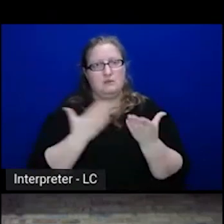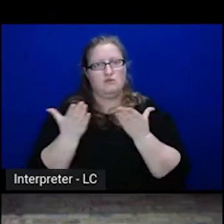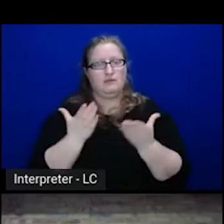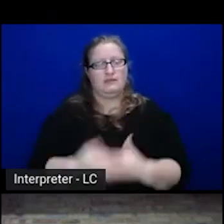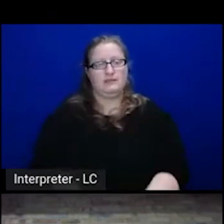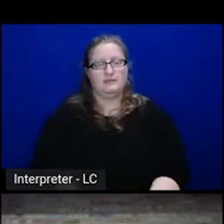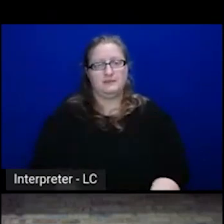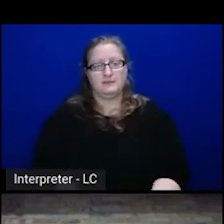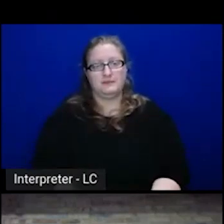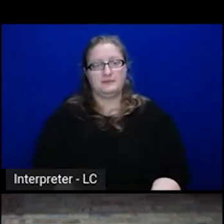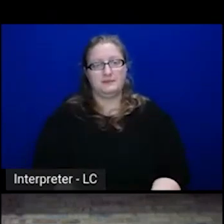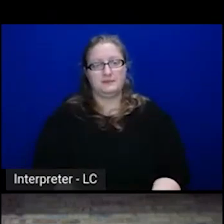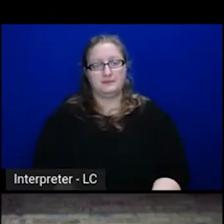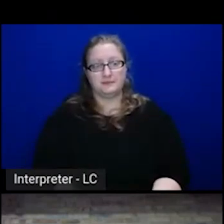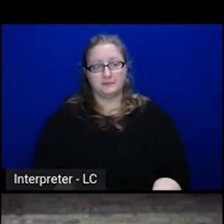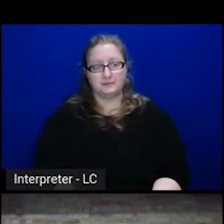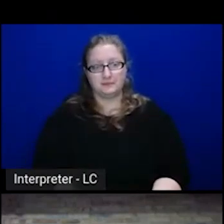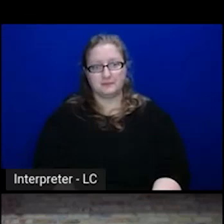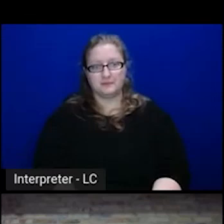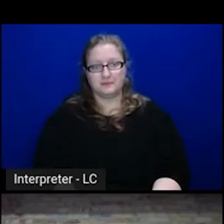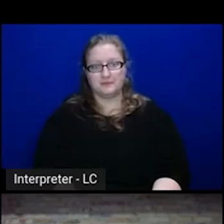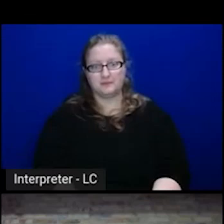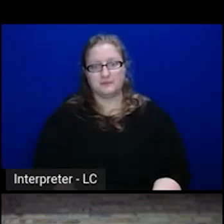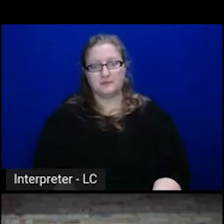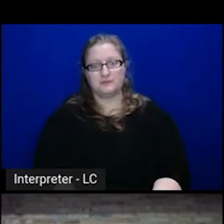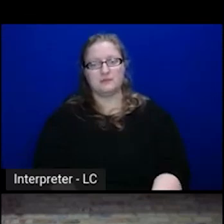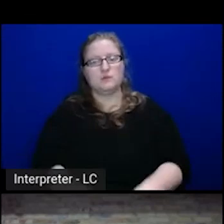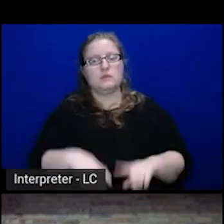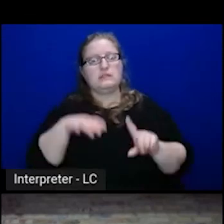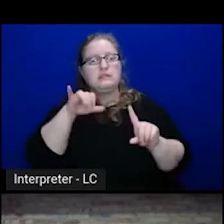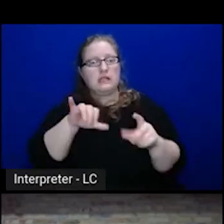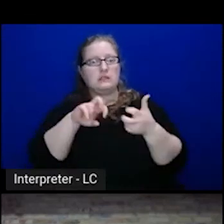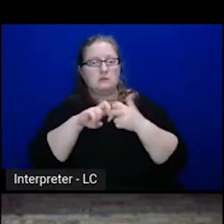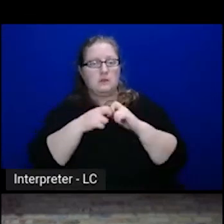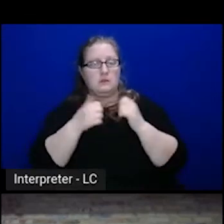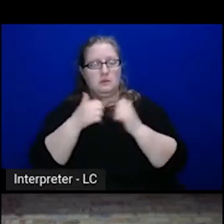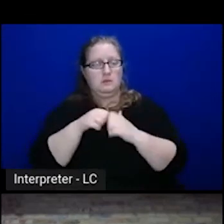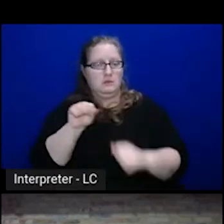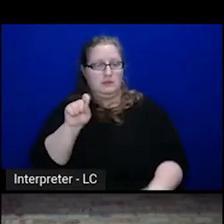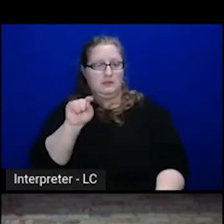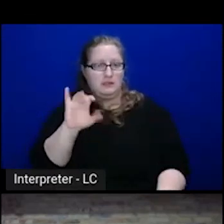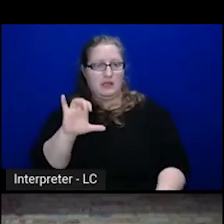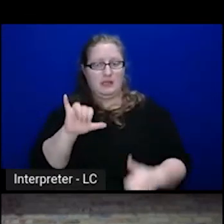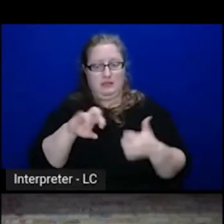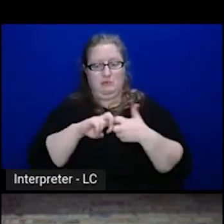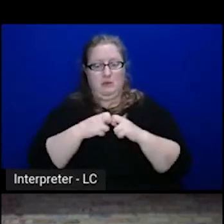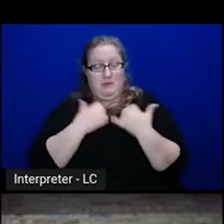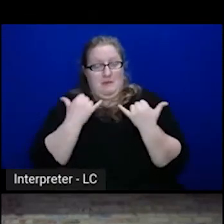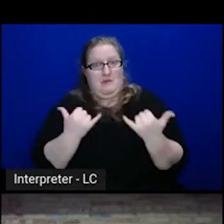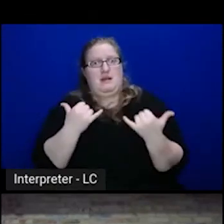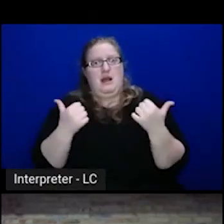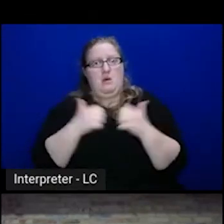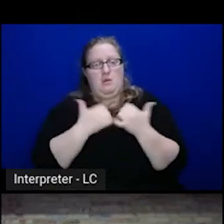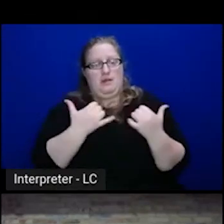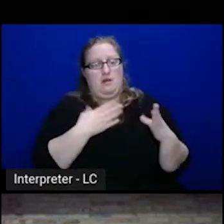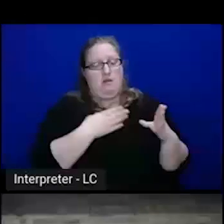So that's kind of the problem that it was with the static, the problem that it is now with more of a shift to dynamic.